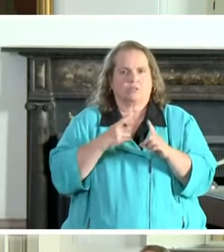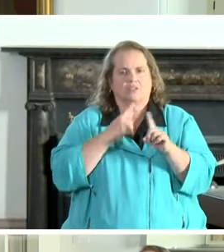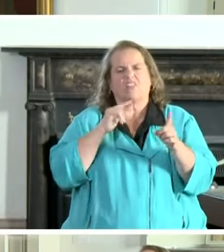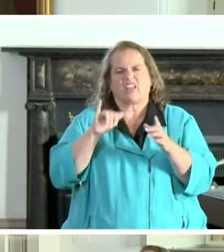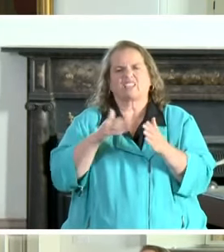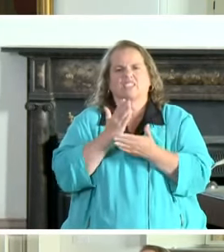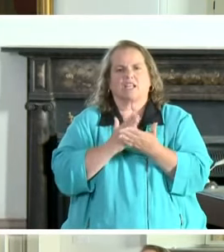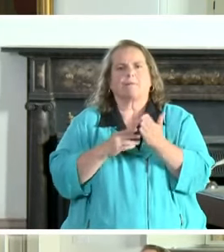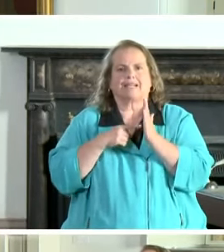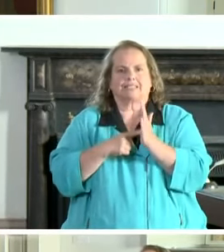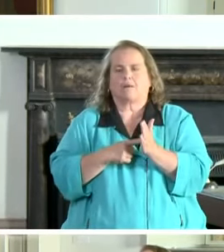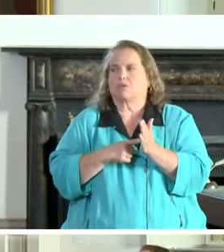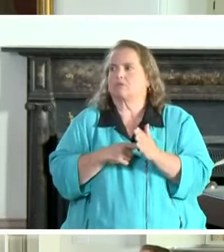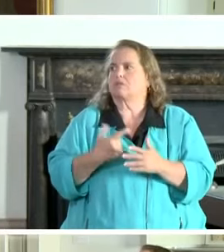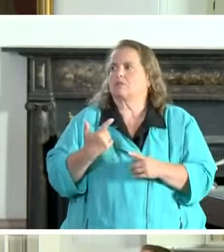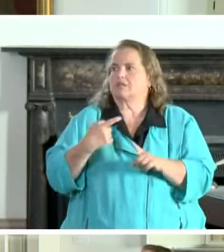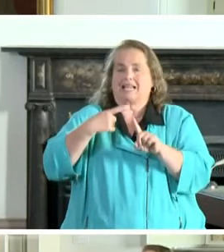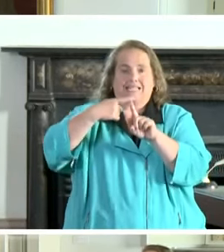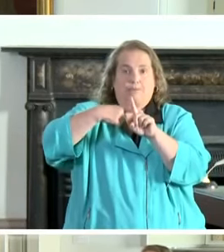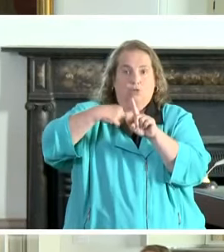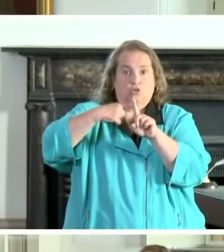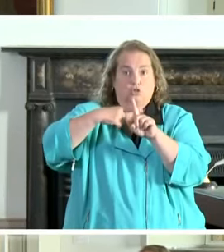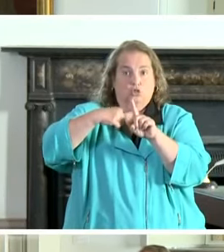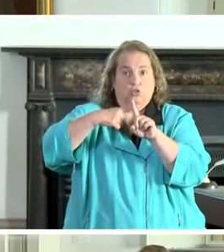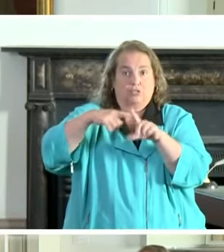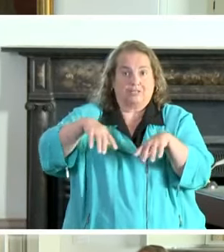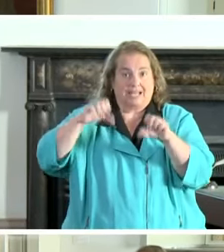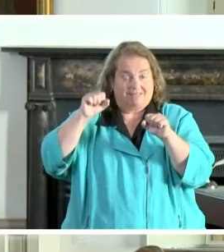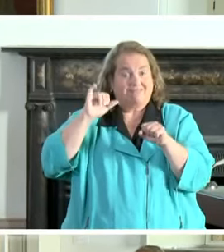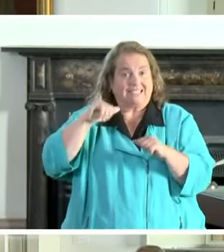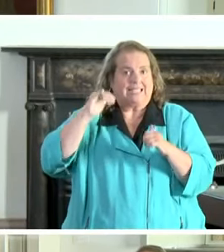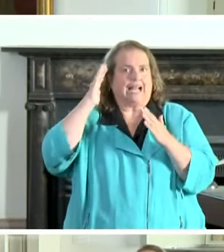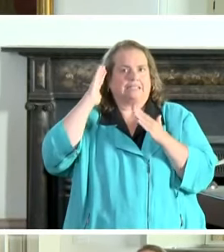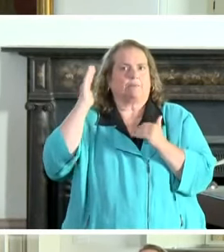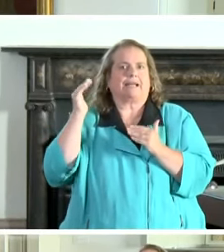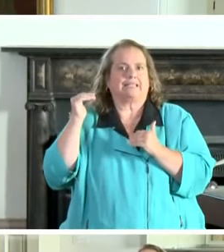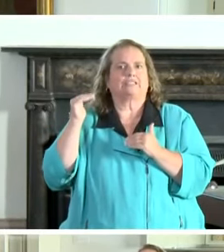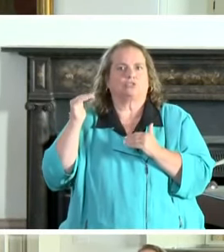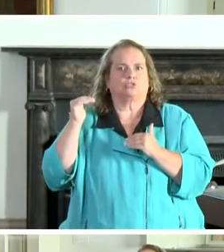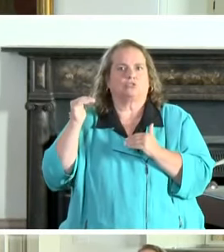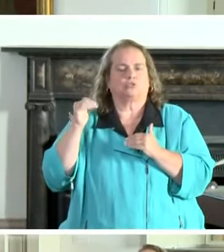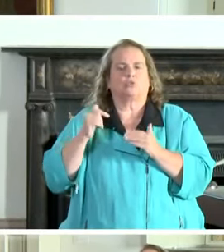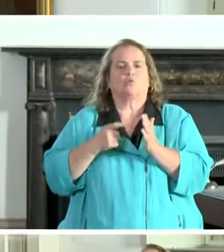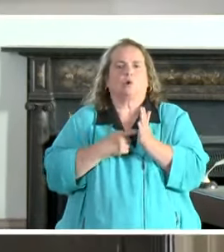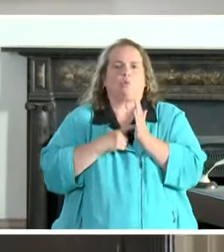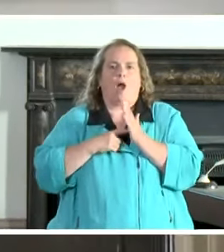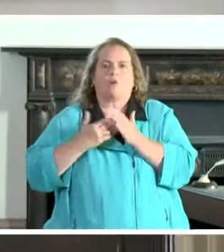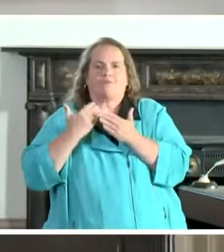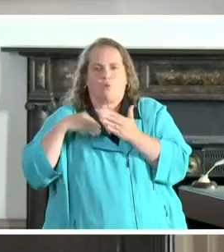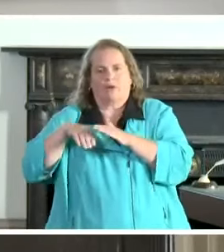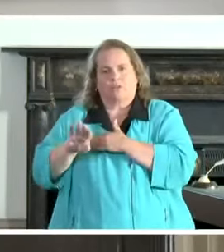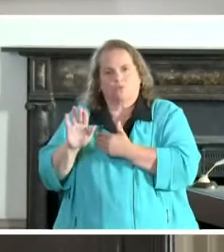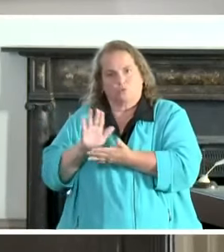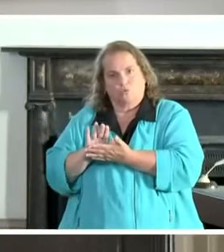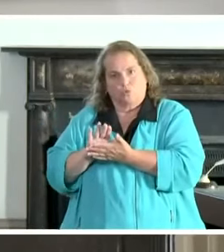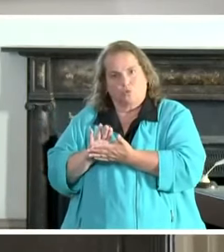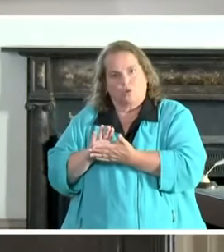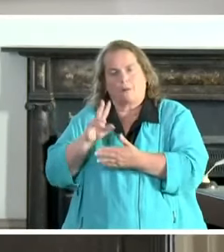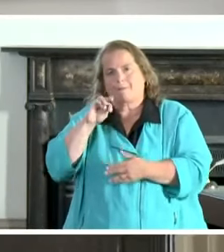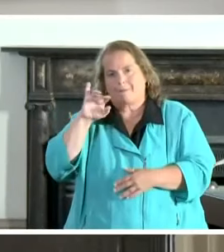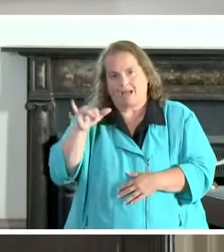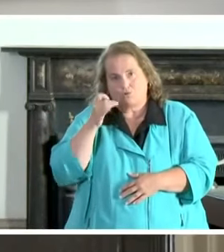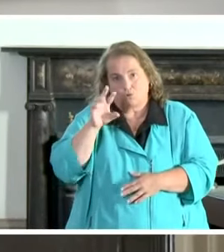are some examples there. Temperature taking, for example, is an expectation. It's required upon entry to the school campus. It's a major